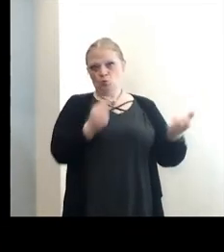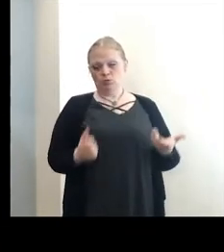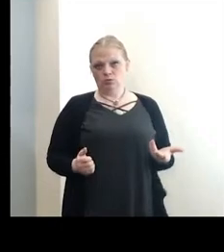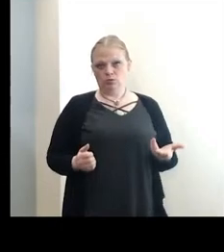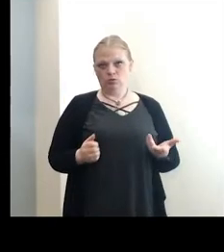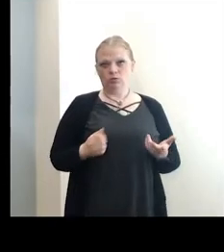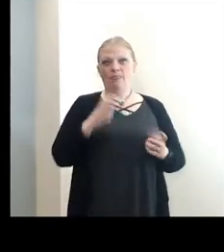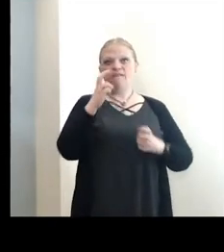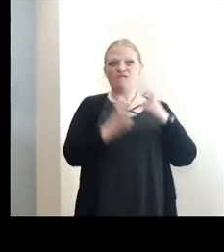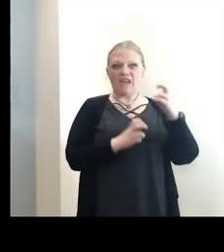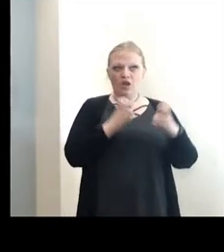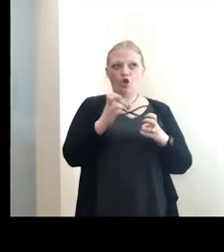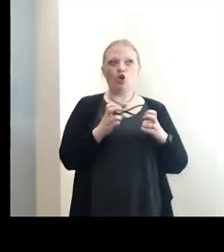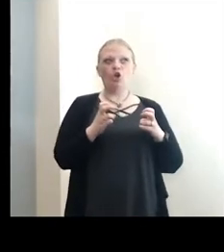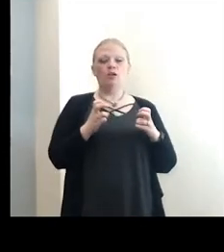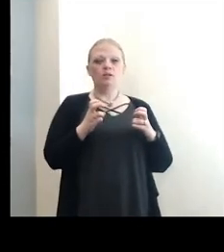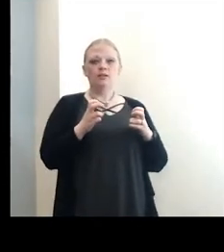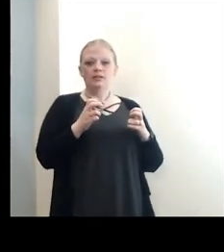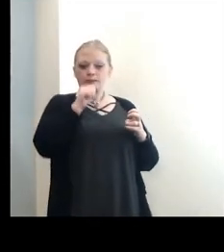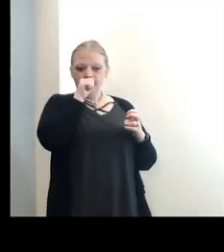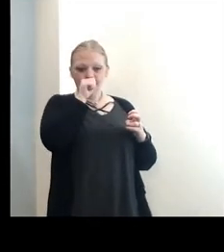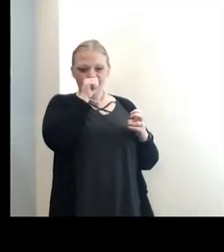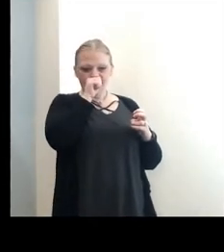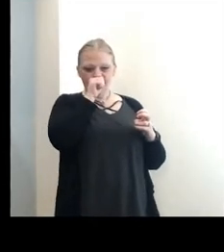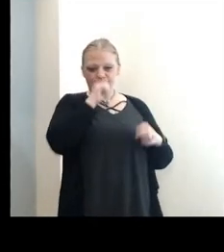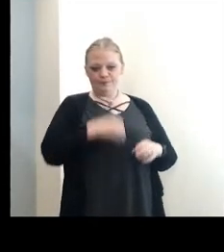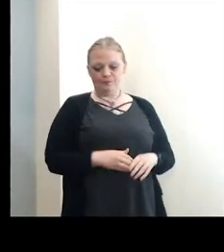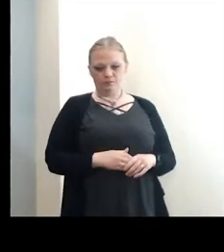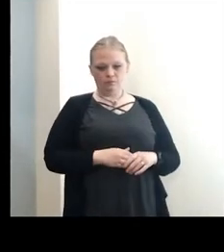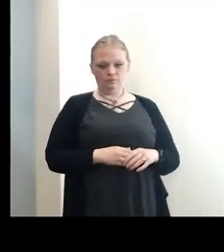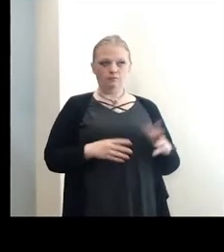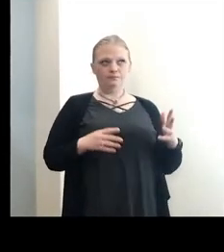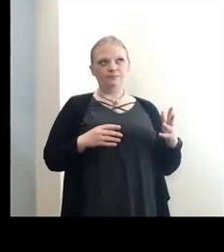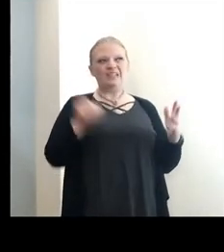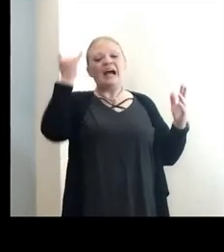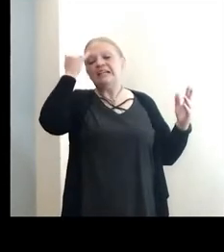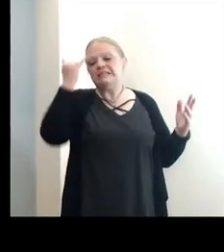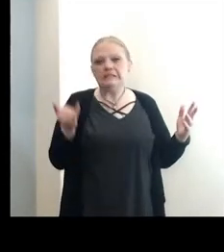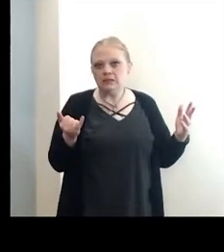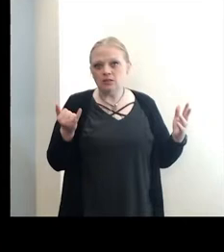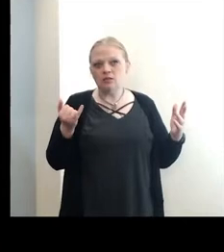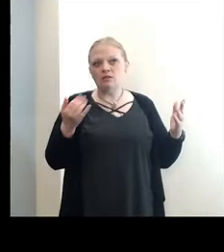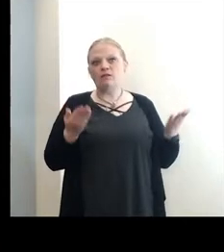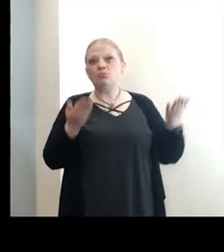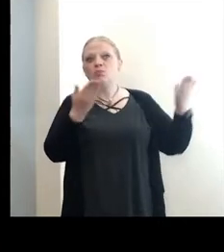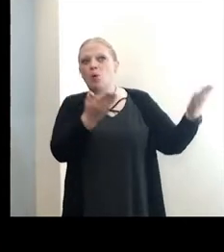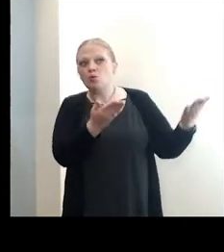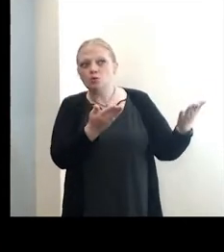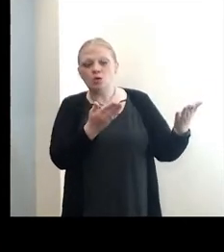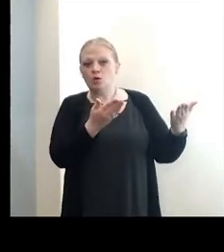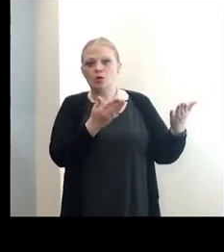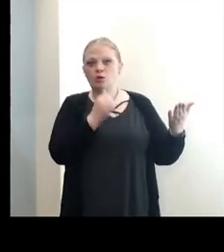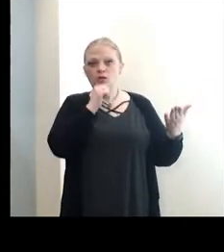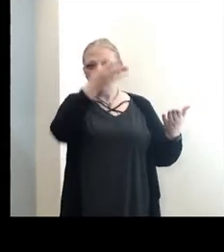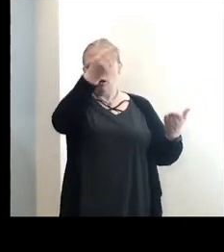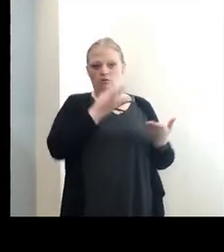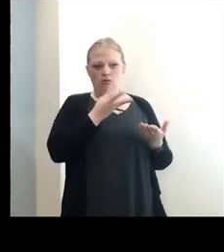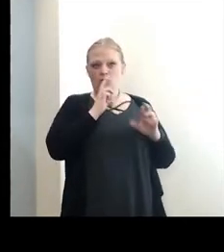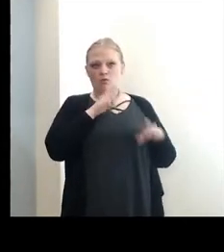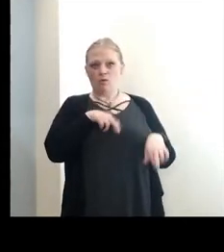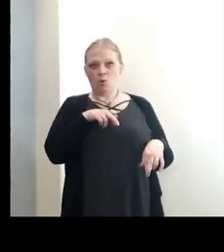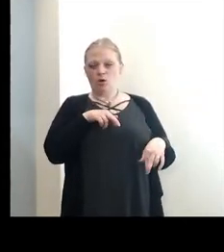The fair presented the idea of the proposal. They did not provide us the report,